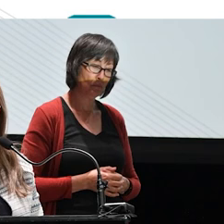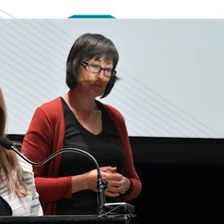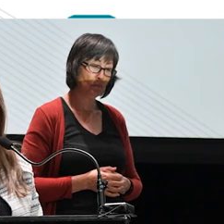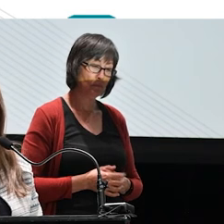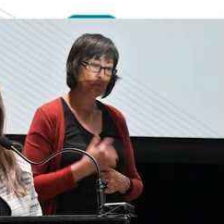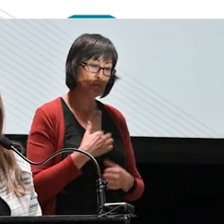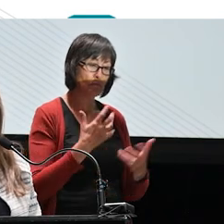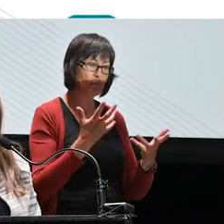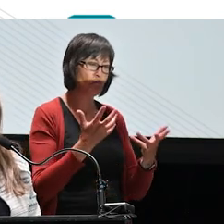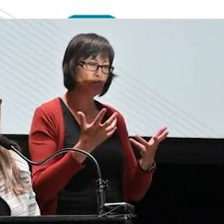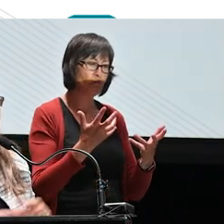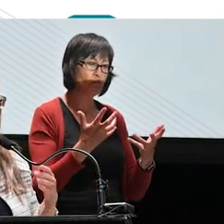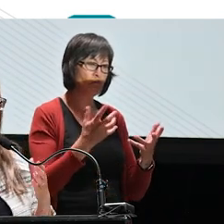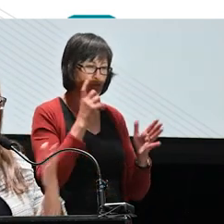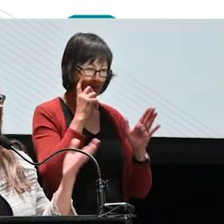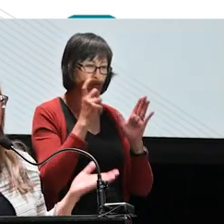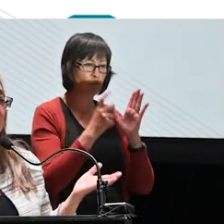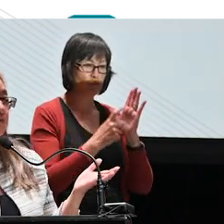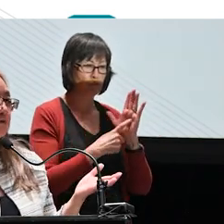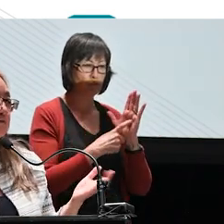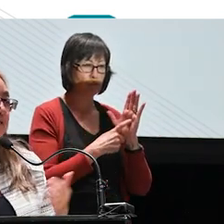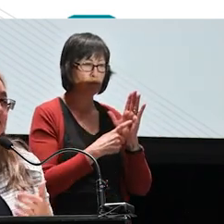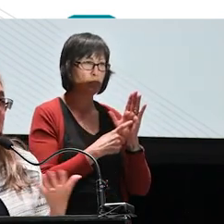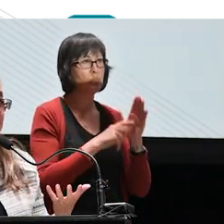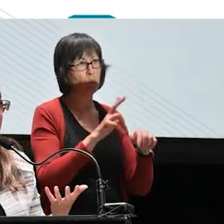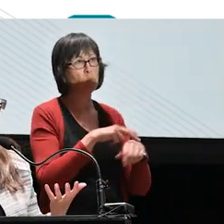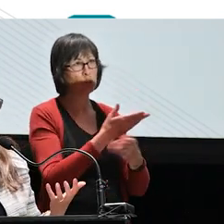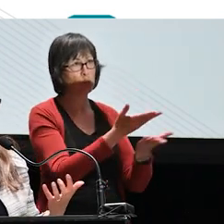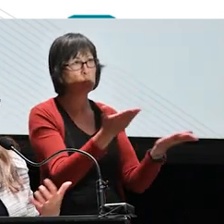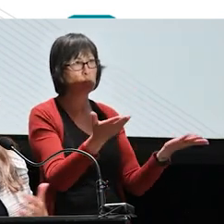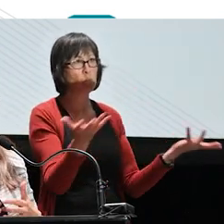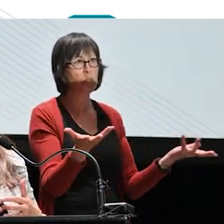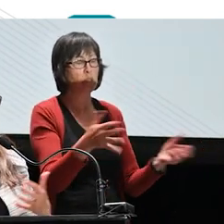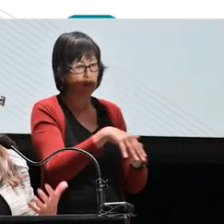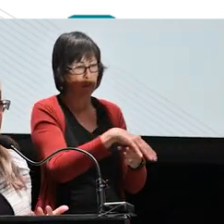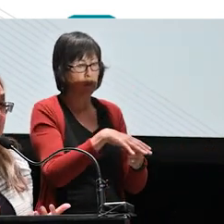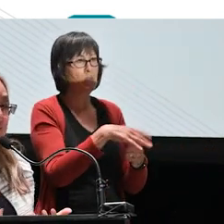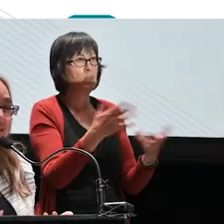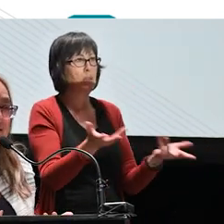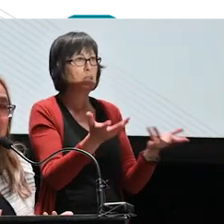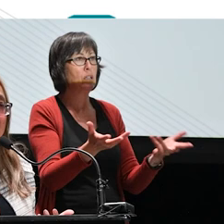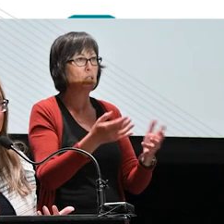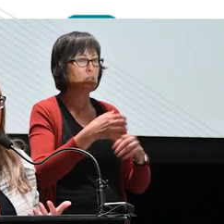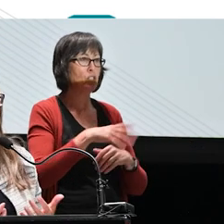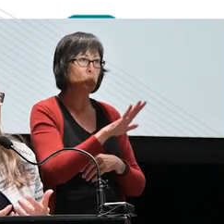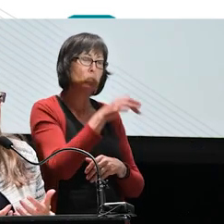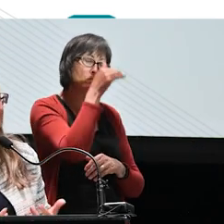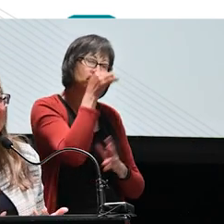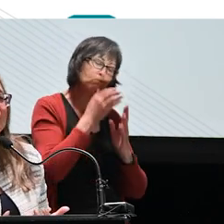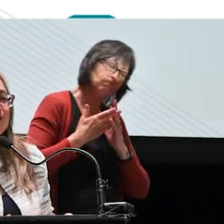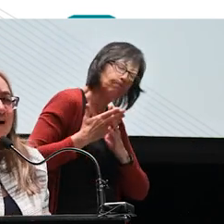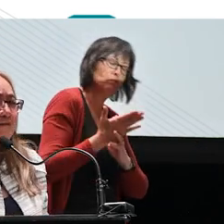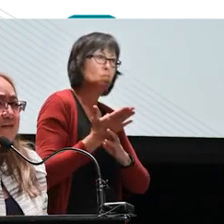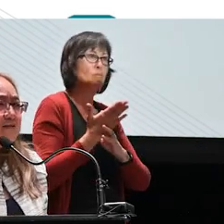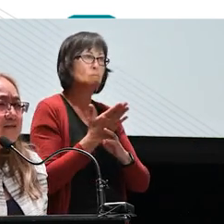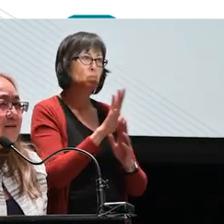I wanted to just acknowledge, of course, all of you in the sector, your, your resiliency, your ability